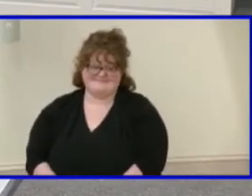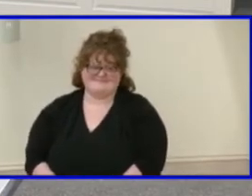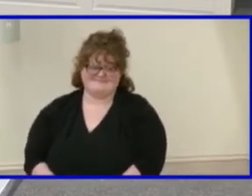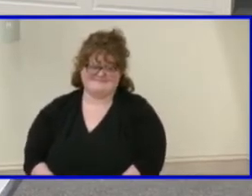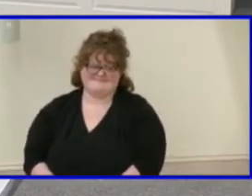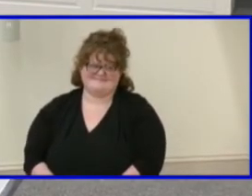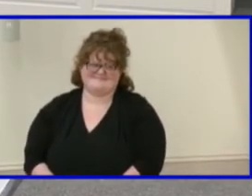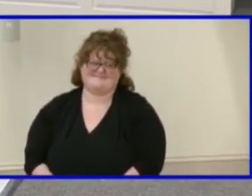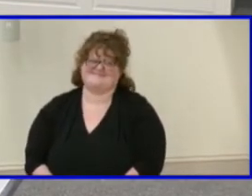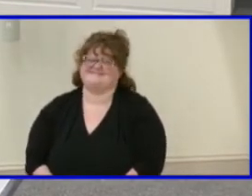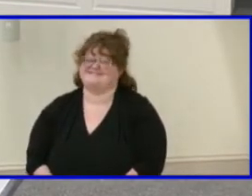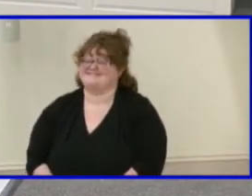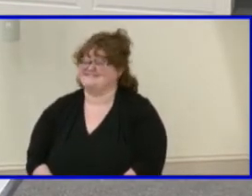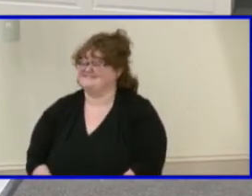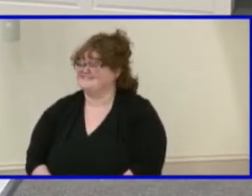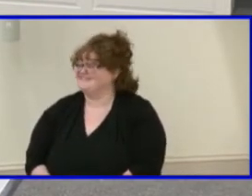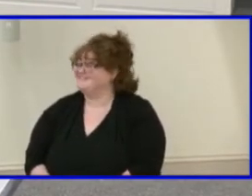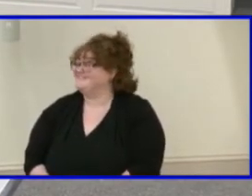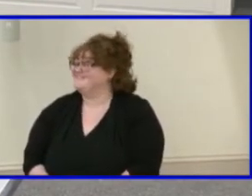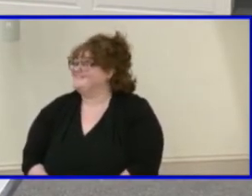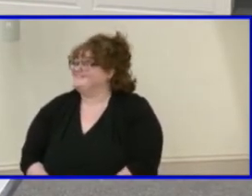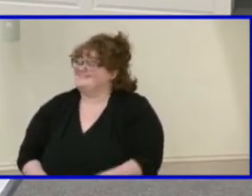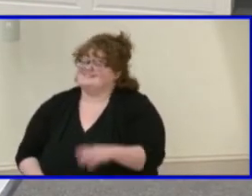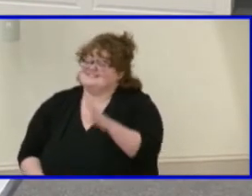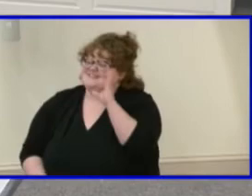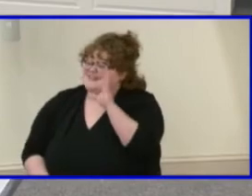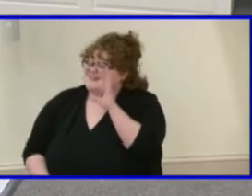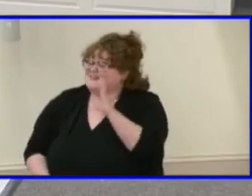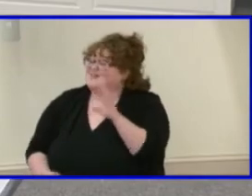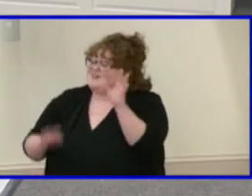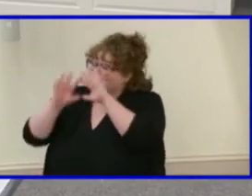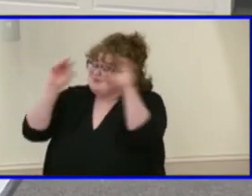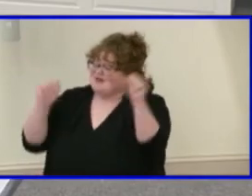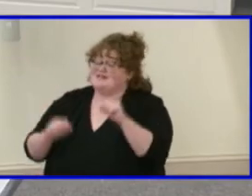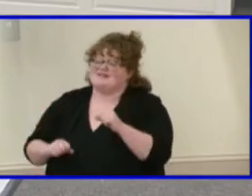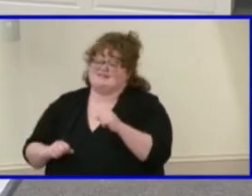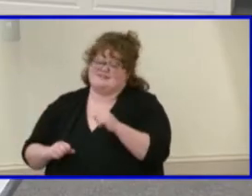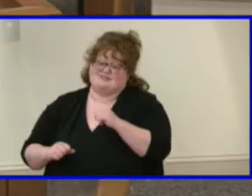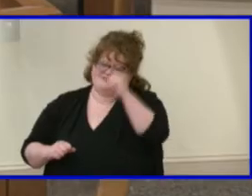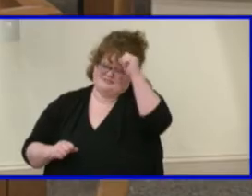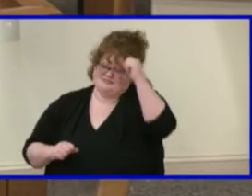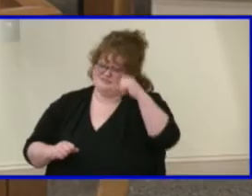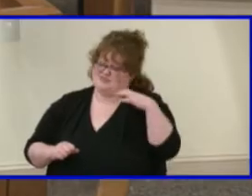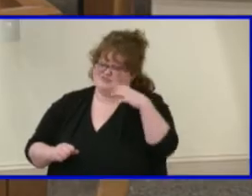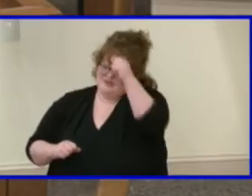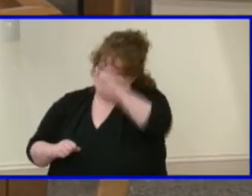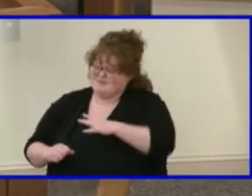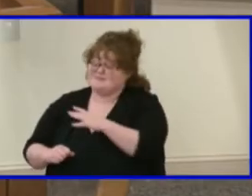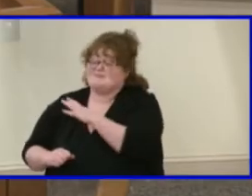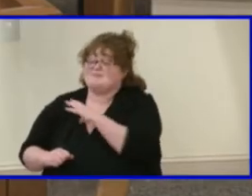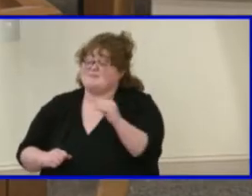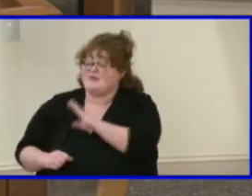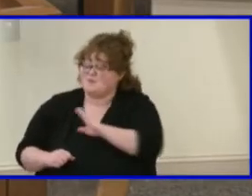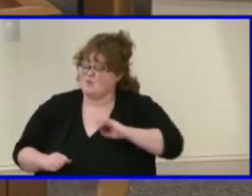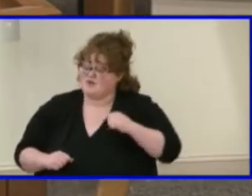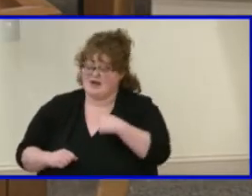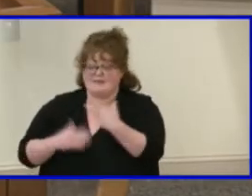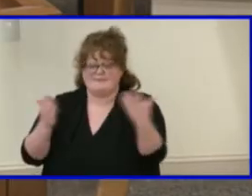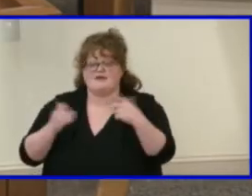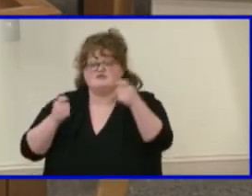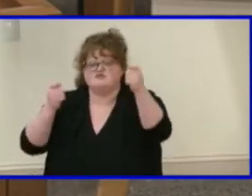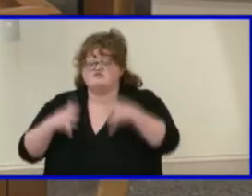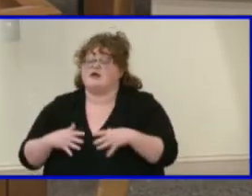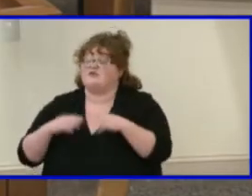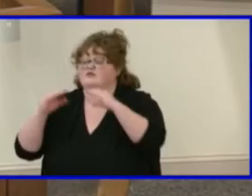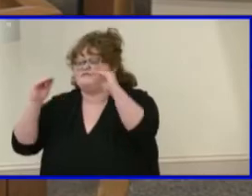Chairman Cooper, members of the board, Dr. Cashwell. My name is Mike DeSalt. I'm the director of teaching, learning, and innovation. I'm here today with Ms. Jenna